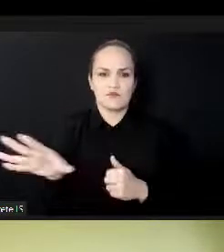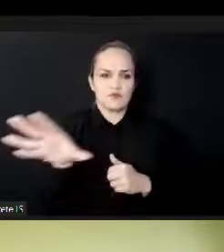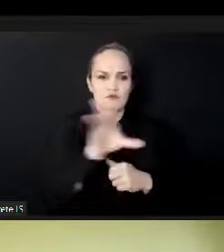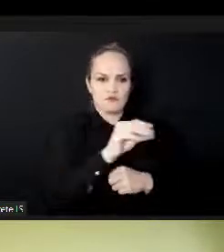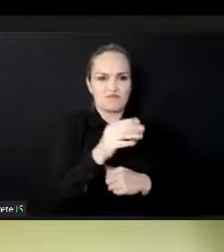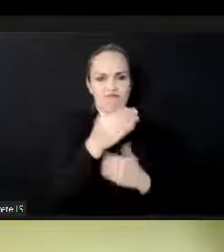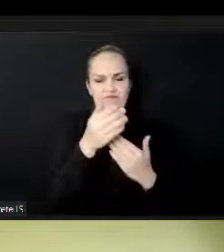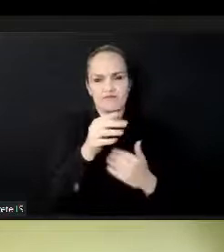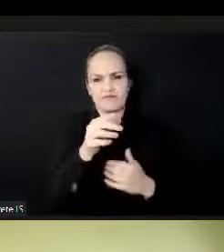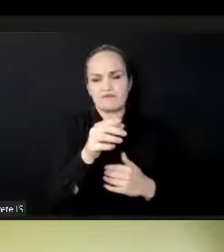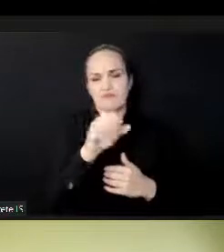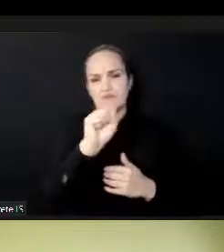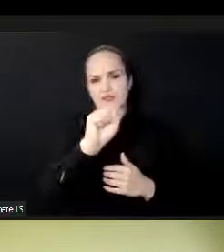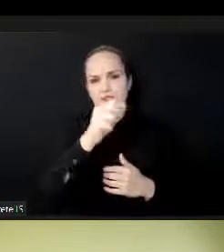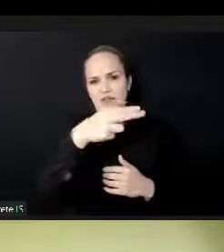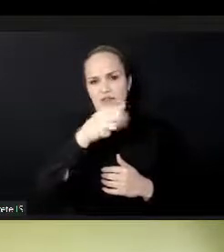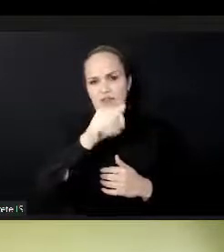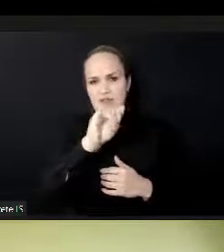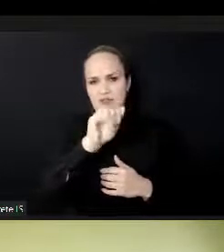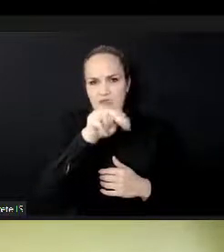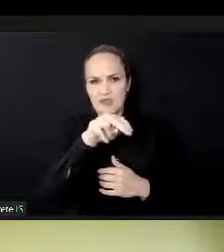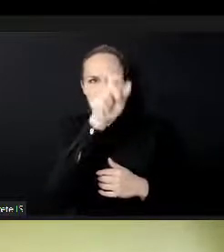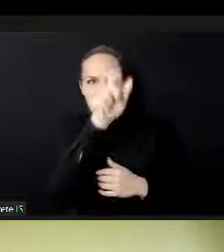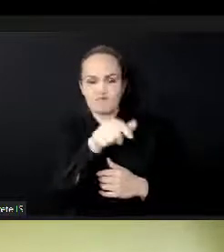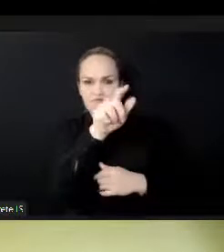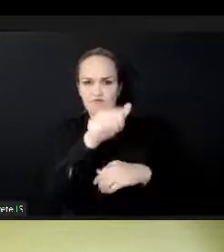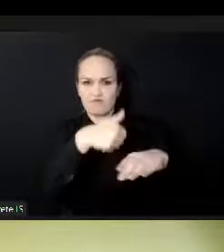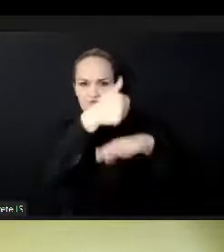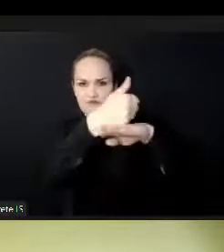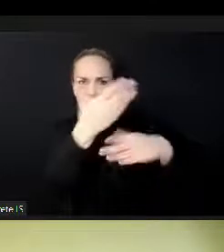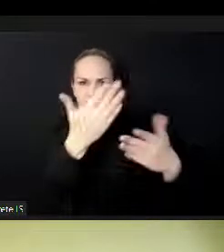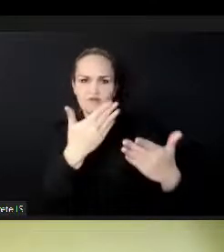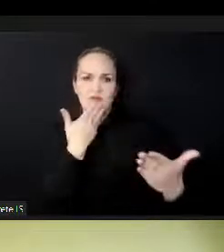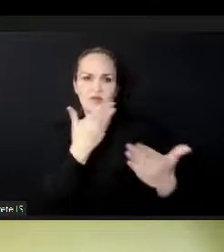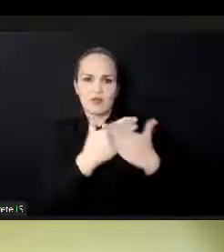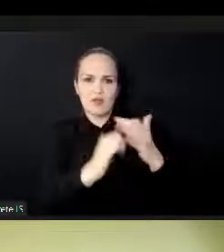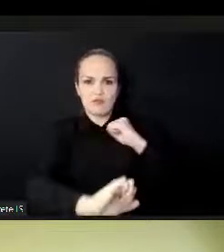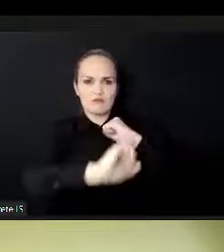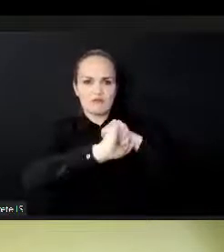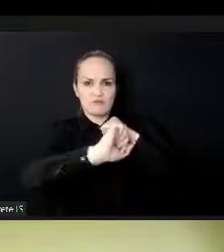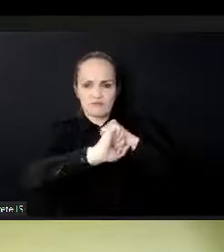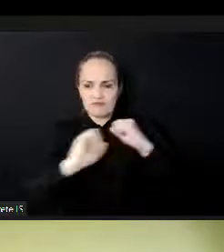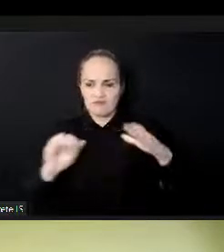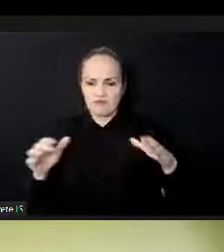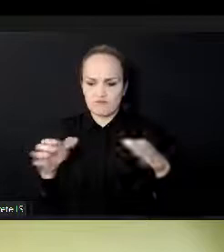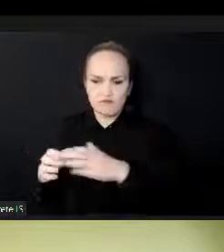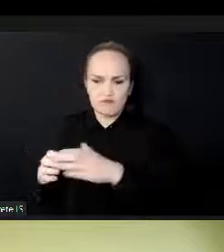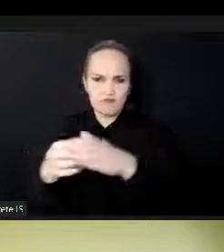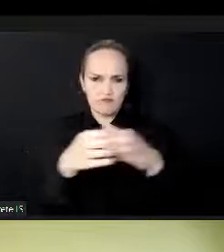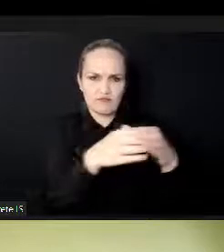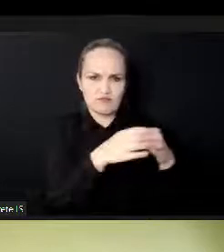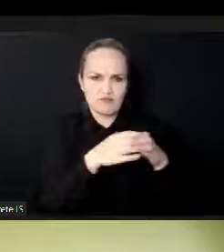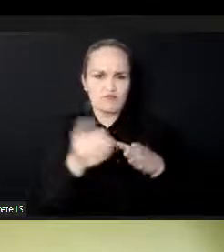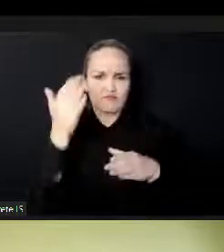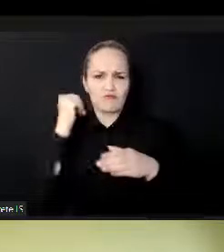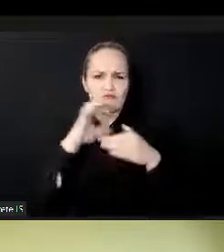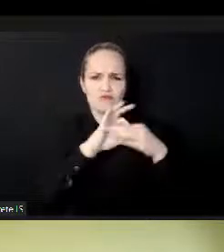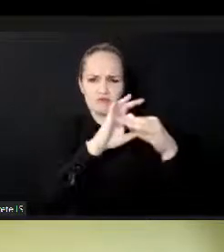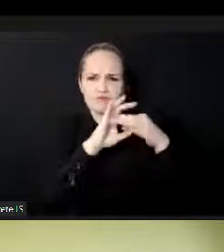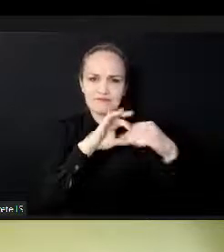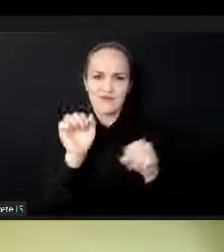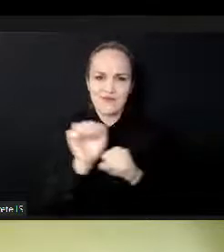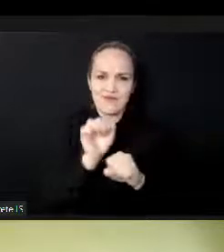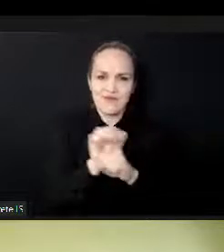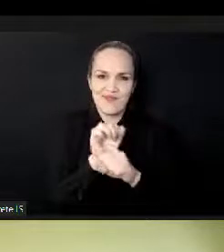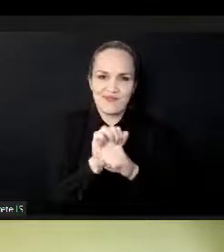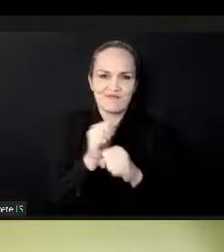occasions where we have already cooperated. I represent the European Commission, the GAAC, Education and Culture and